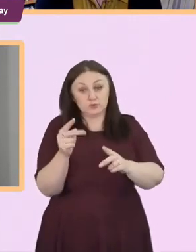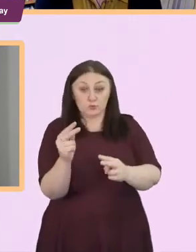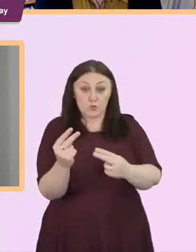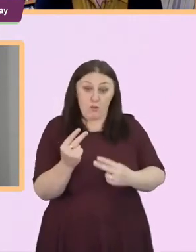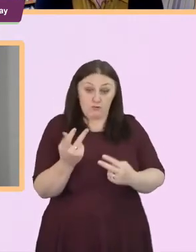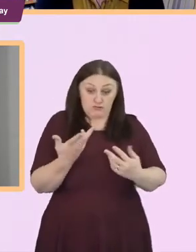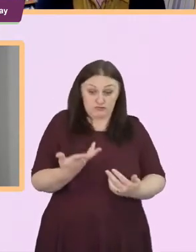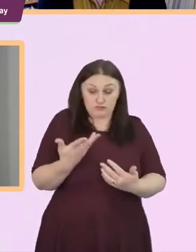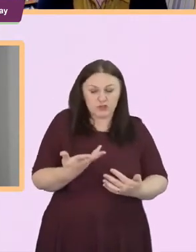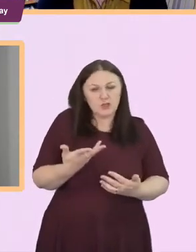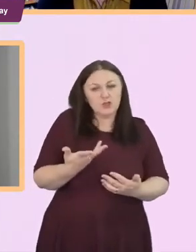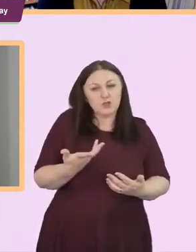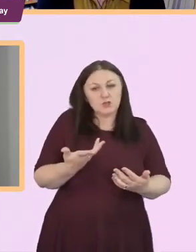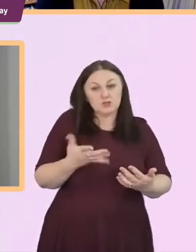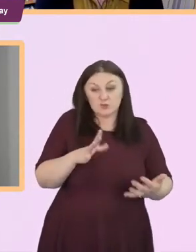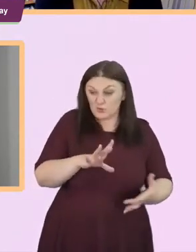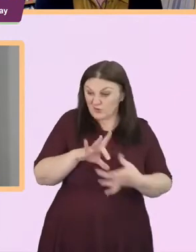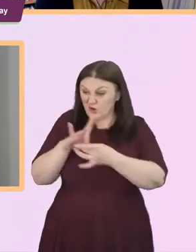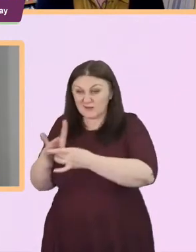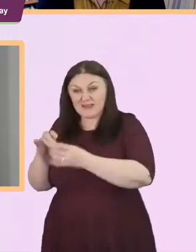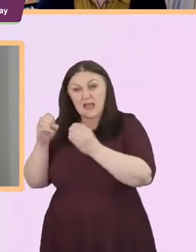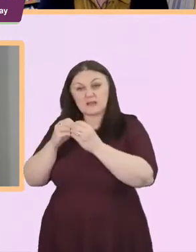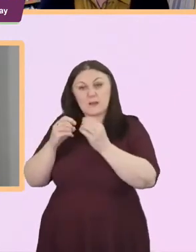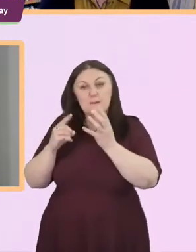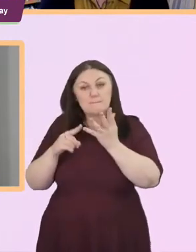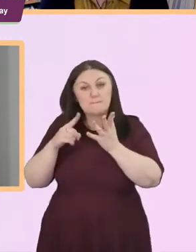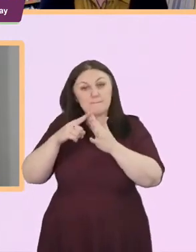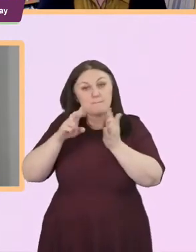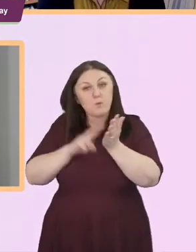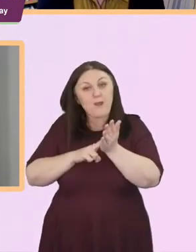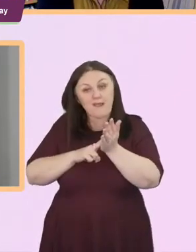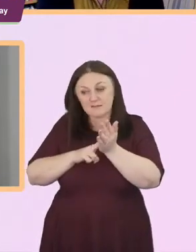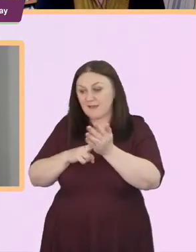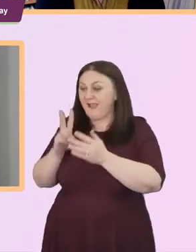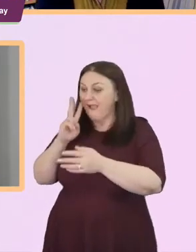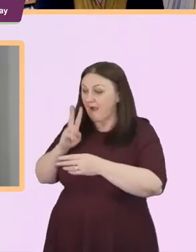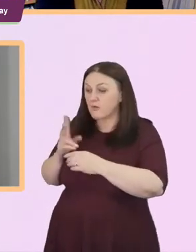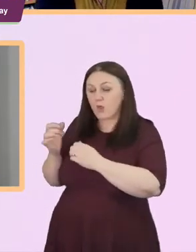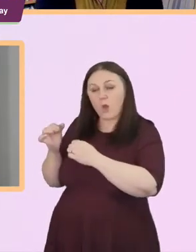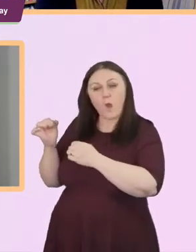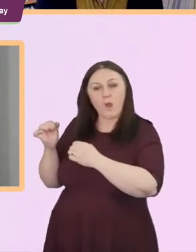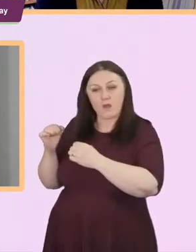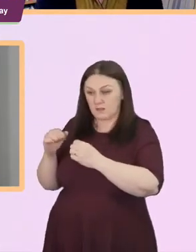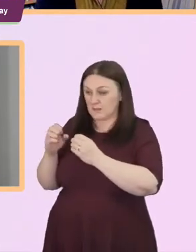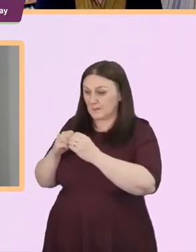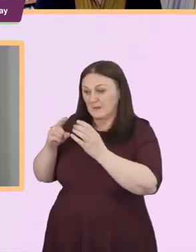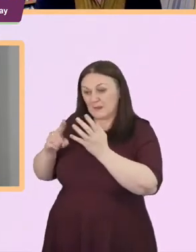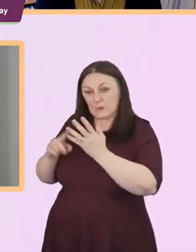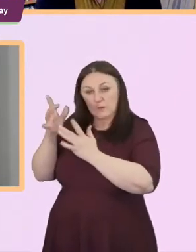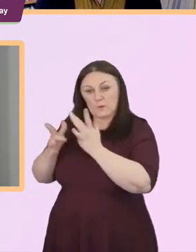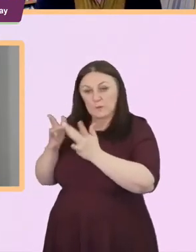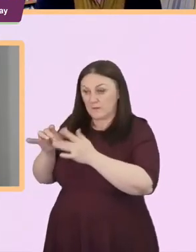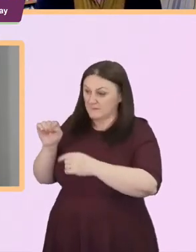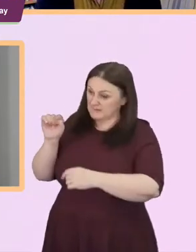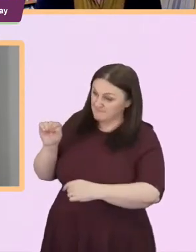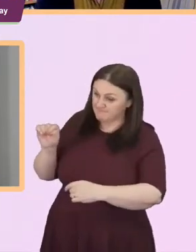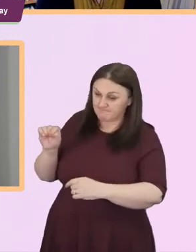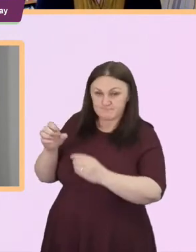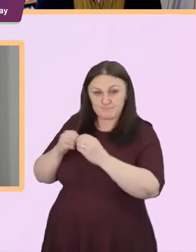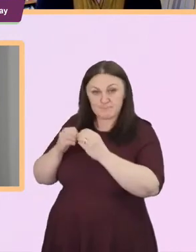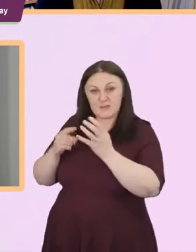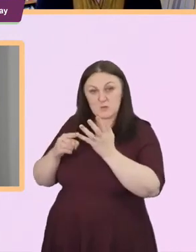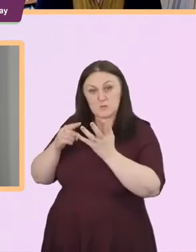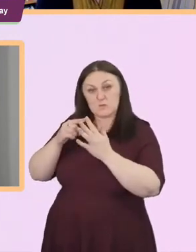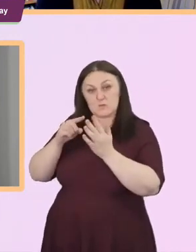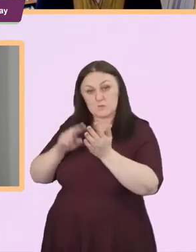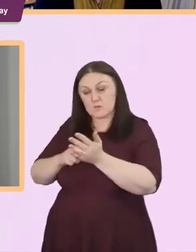get in touch with when actually have a look on the BU website on the web page there uh we we'd love you to uh connect with us